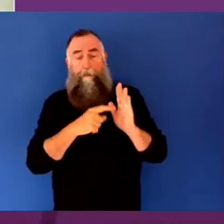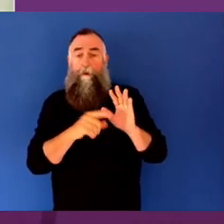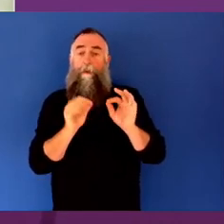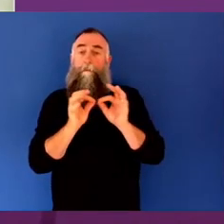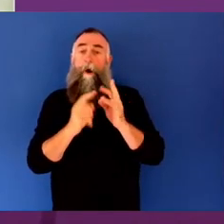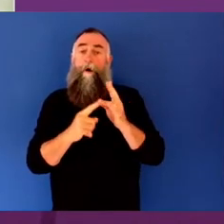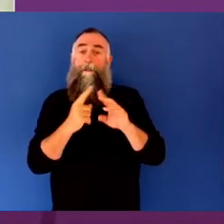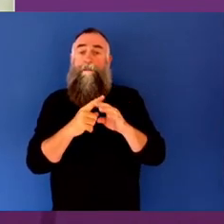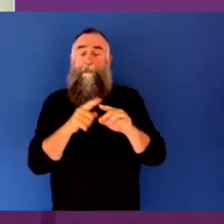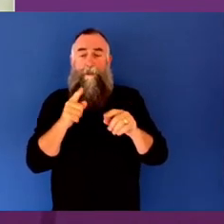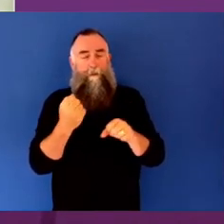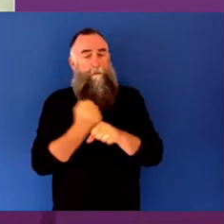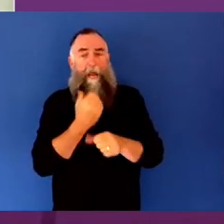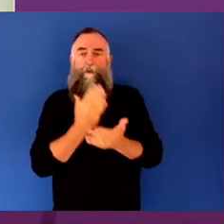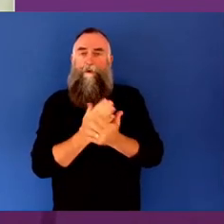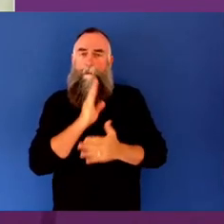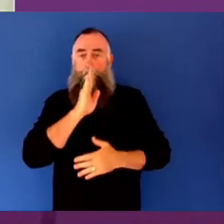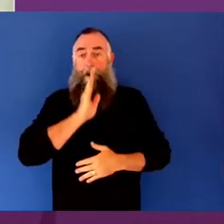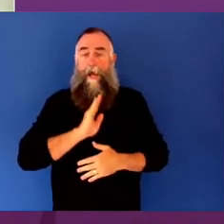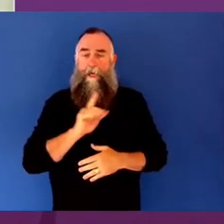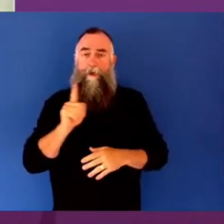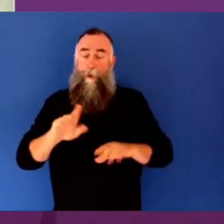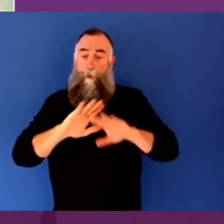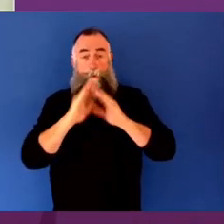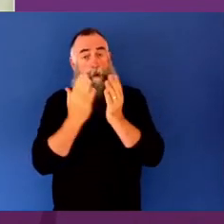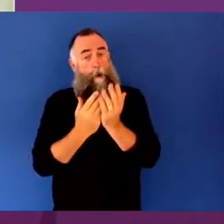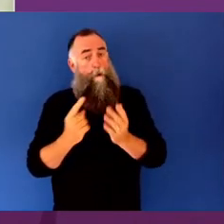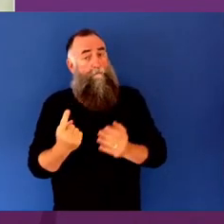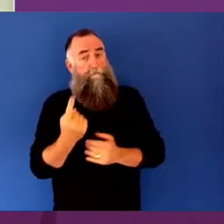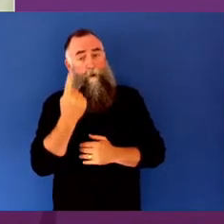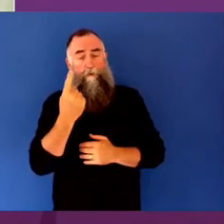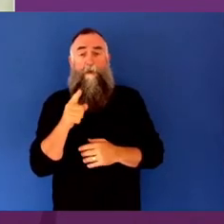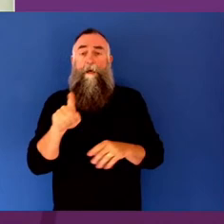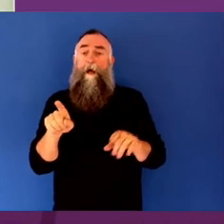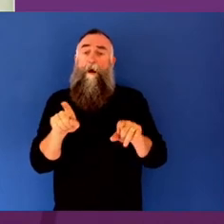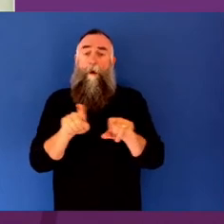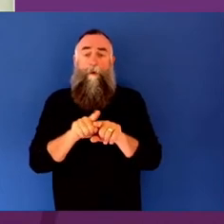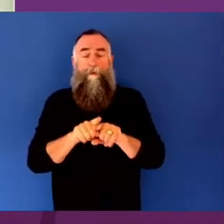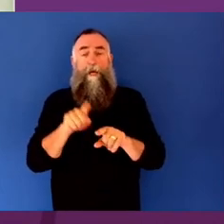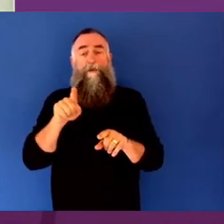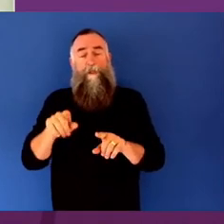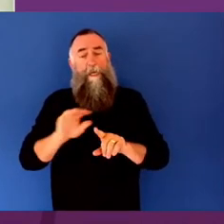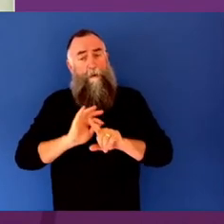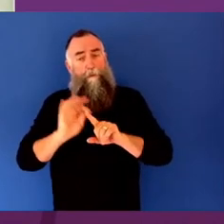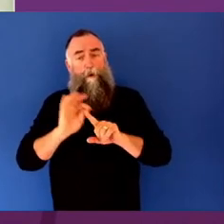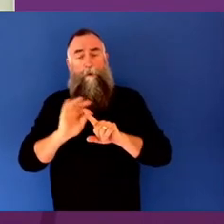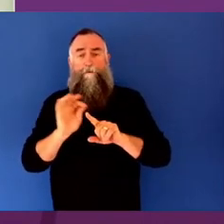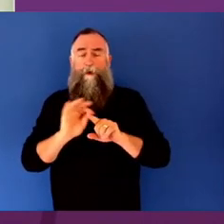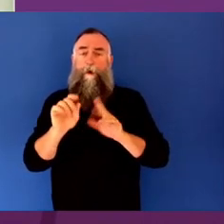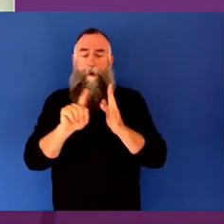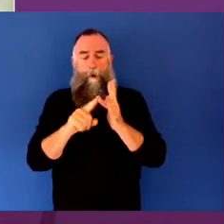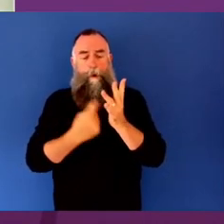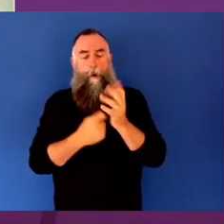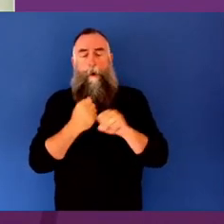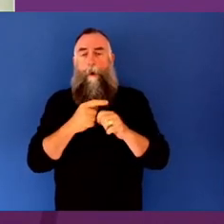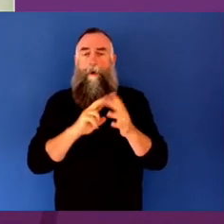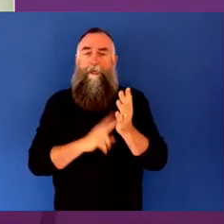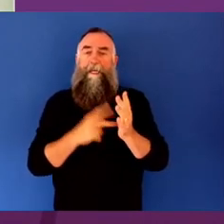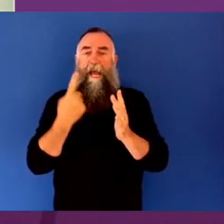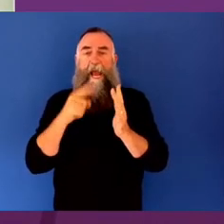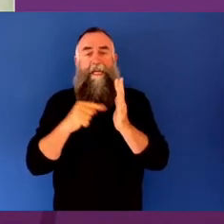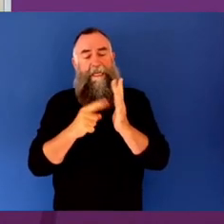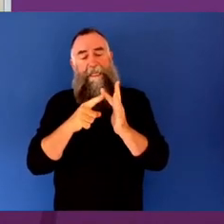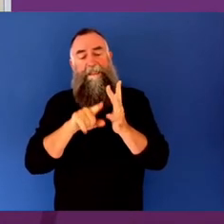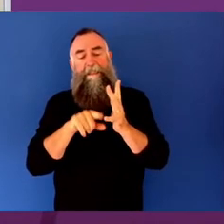Georgie has also led national reforms to lift Australia's organ and tissue donation rates and worked on the HIV-AIDS sector in Australia and the United